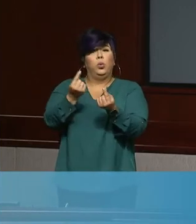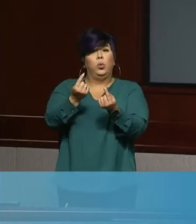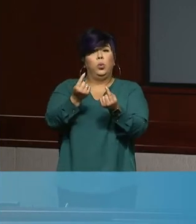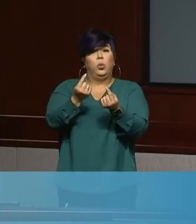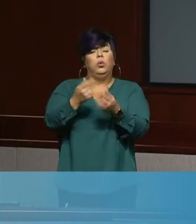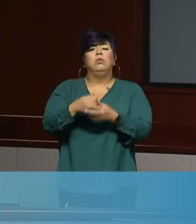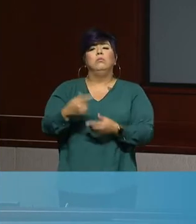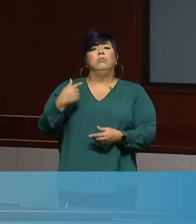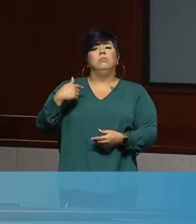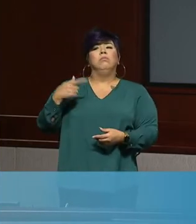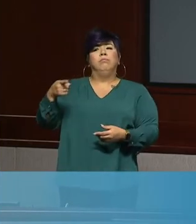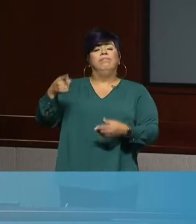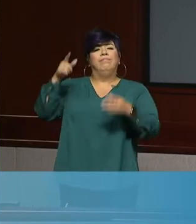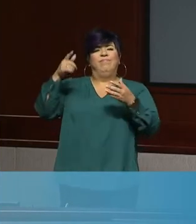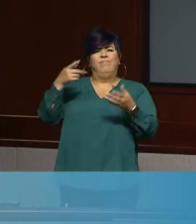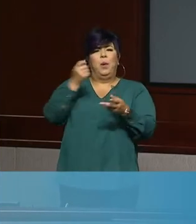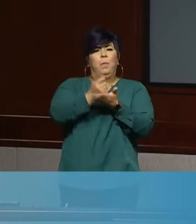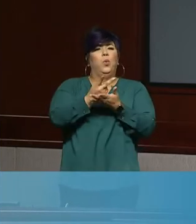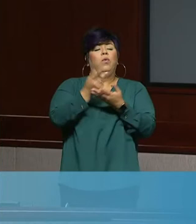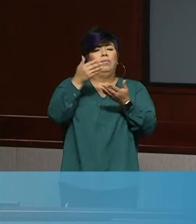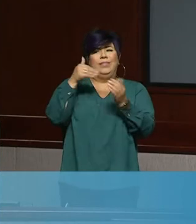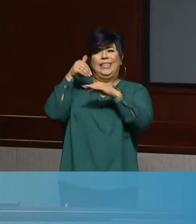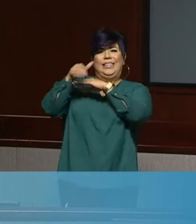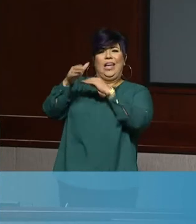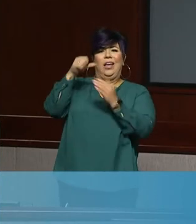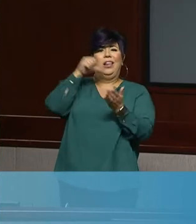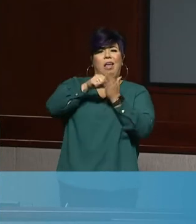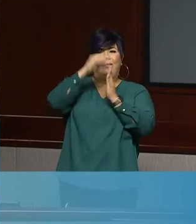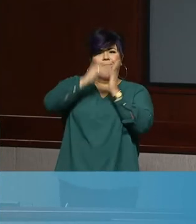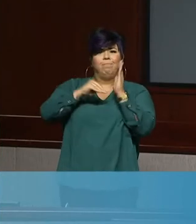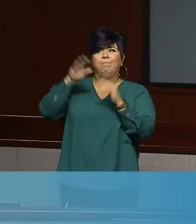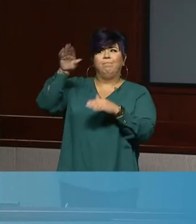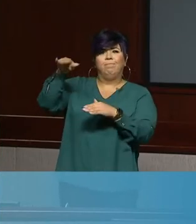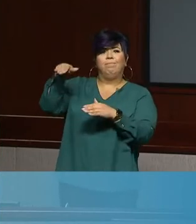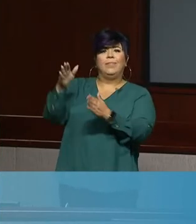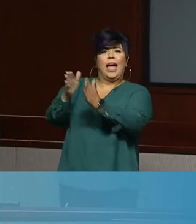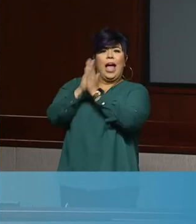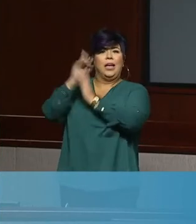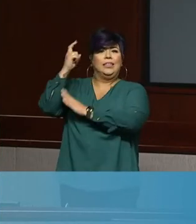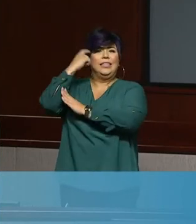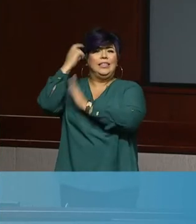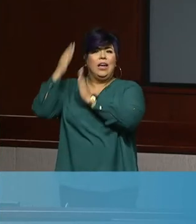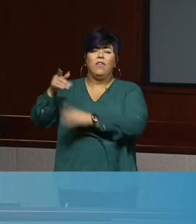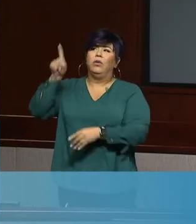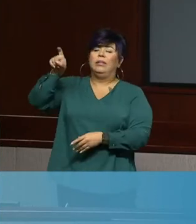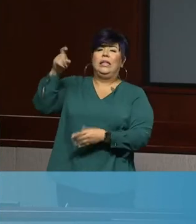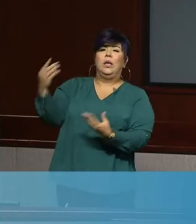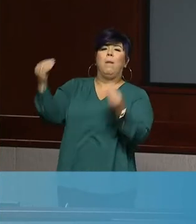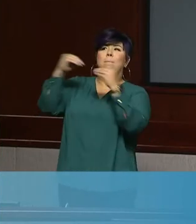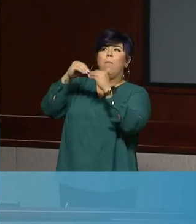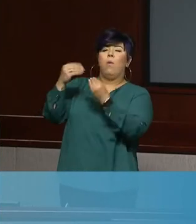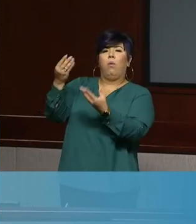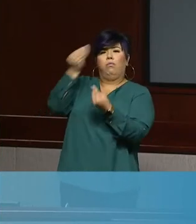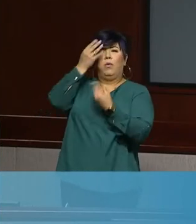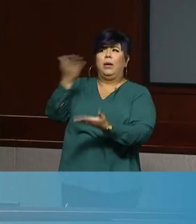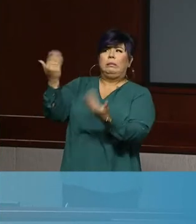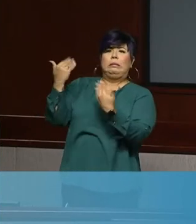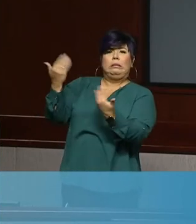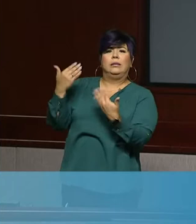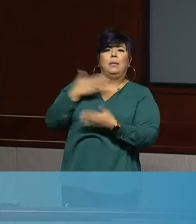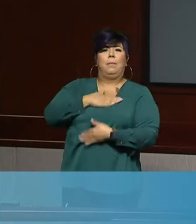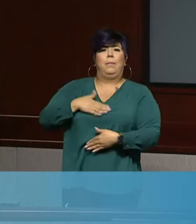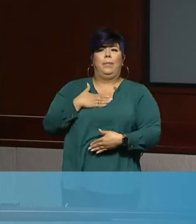provide greater clarity, consistency, and continuity in his administration's directives to California counties, our business communities,